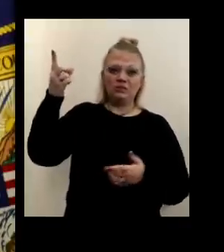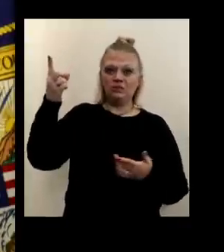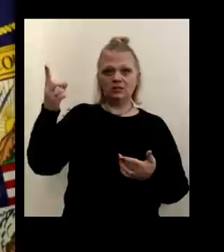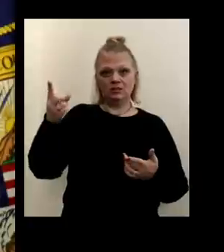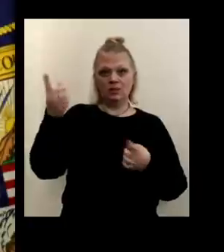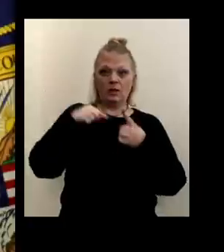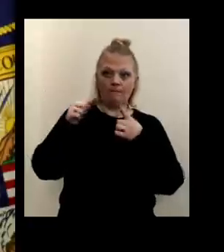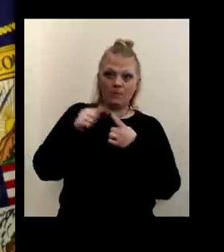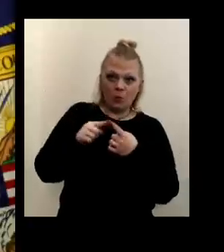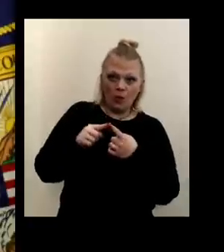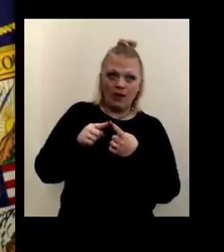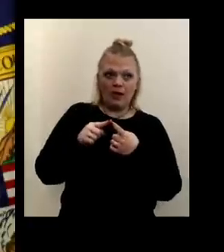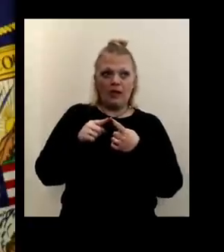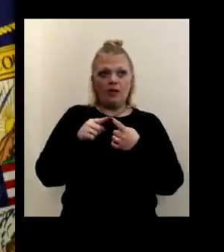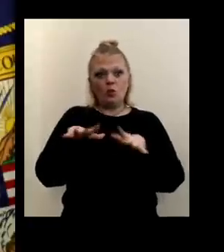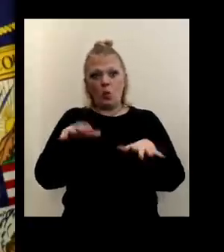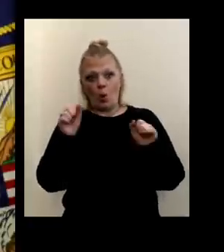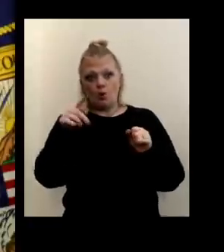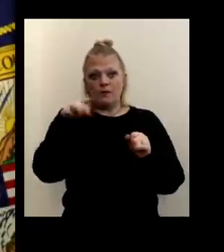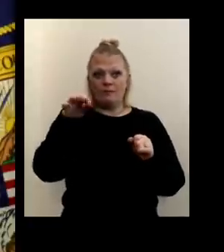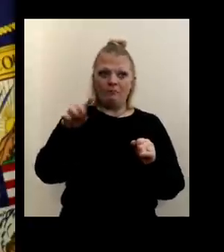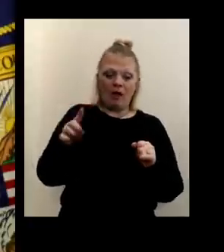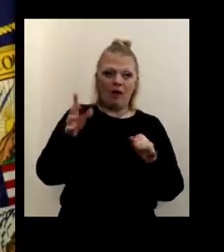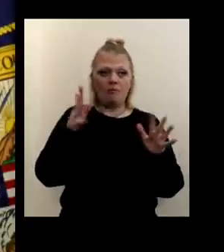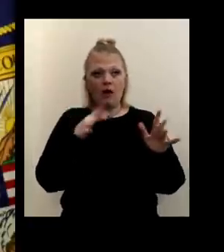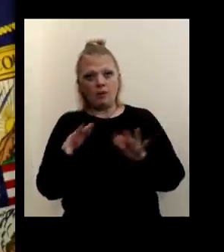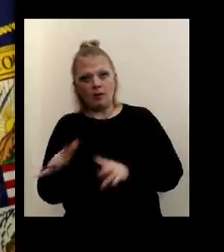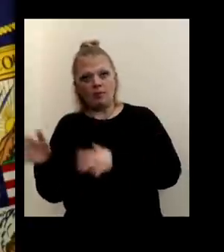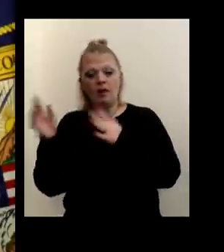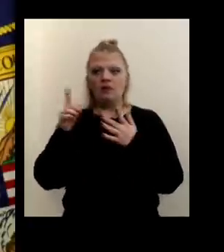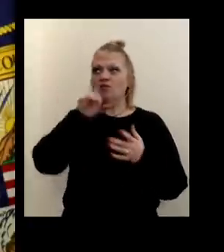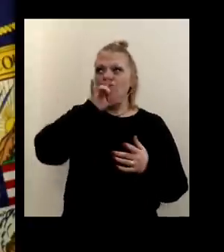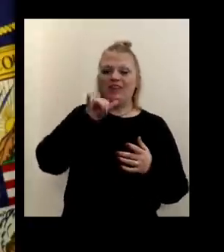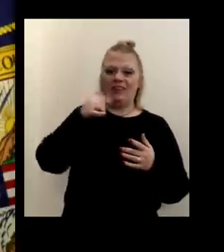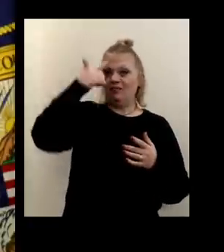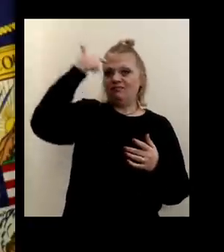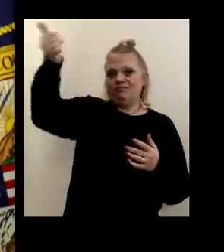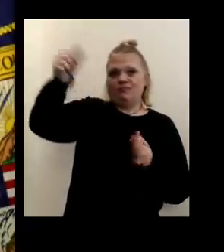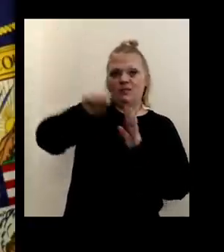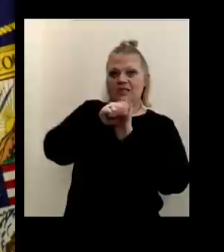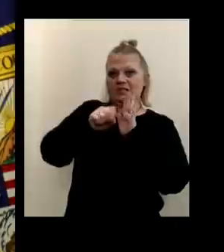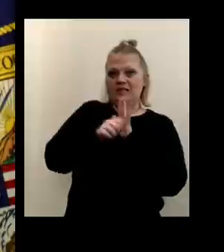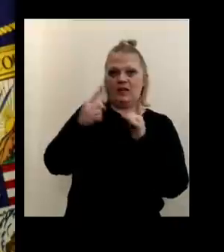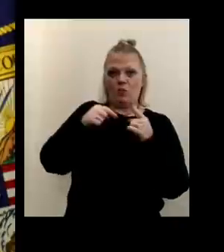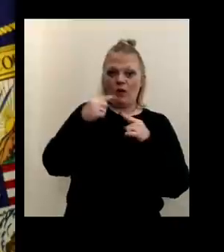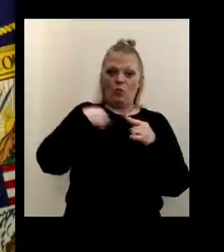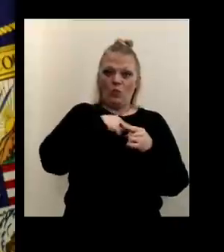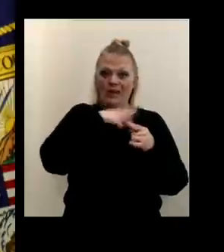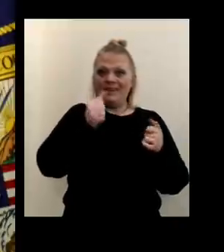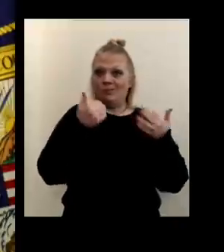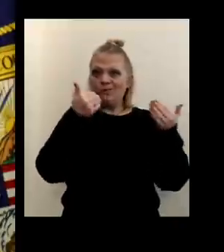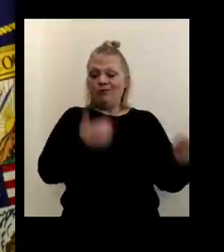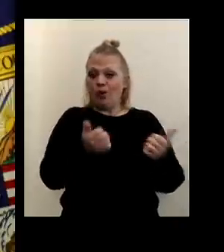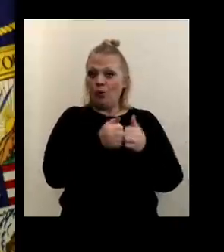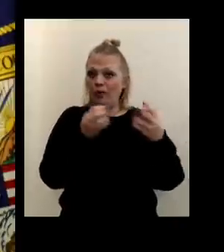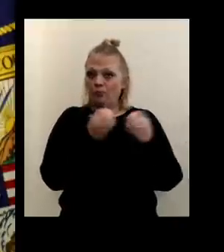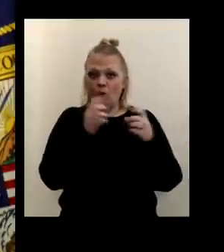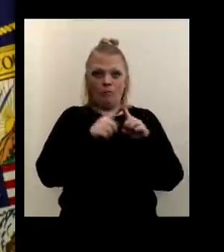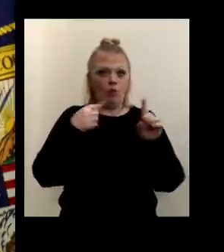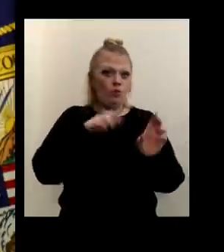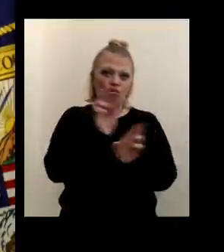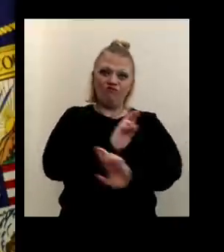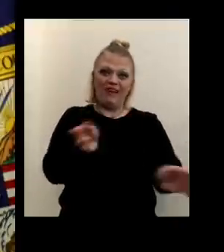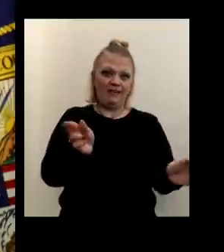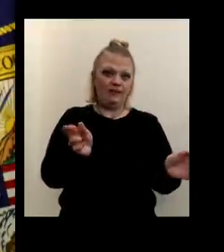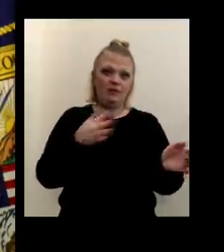when you're going to hold a pod or not. Uh, so it's really in the state's hands is when we can move forward with more vaccines, but we're ready. As we're